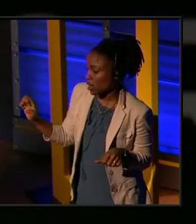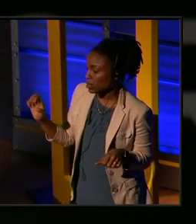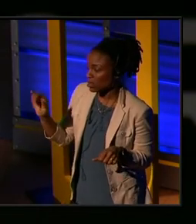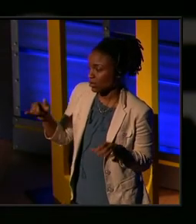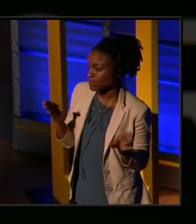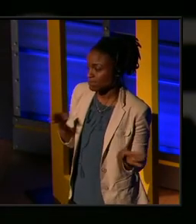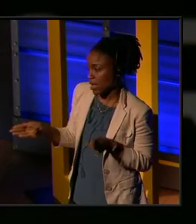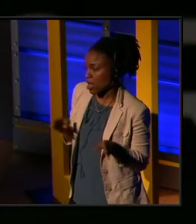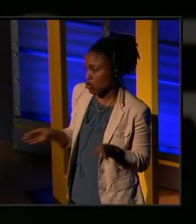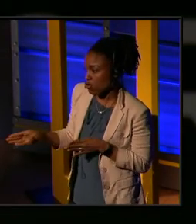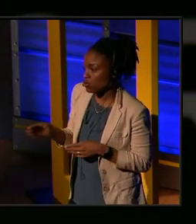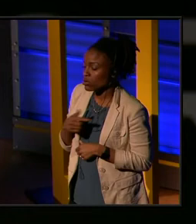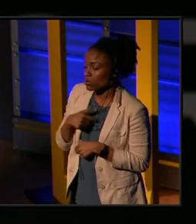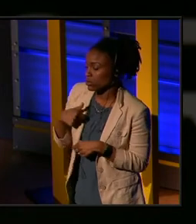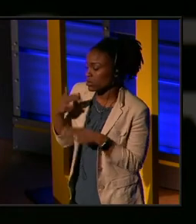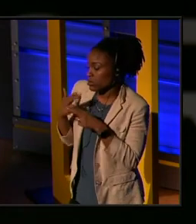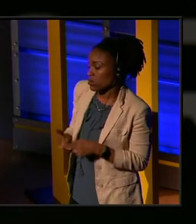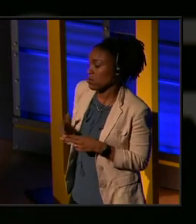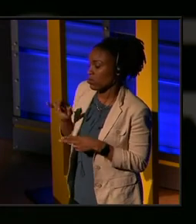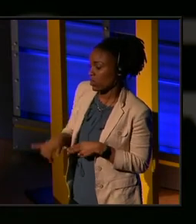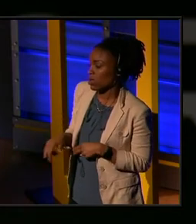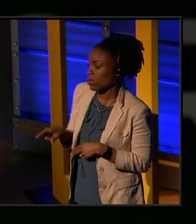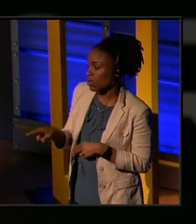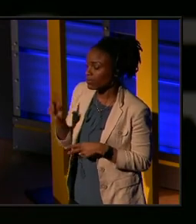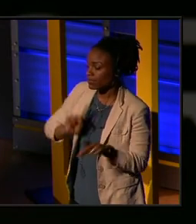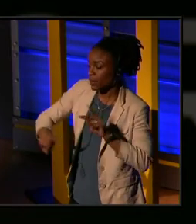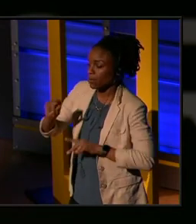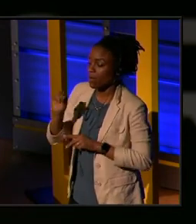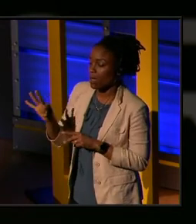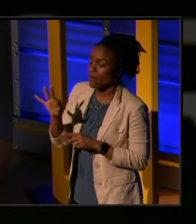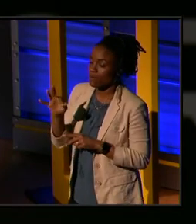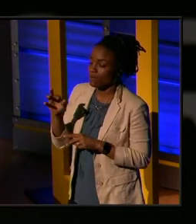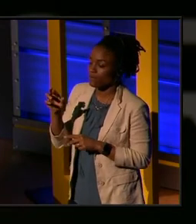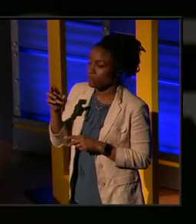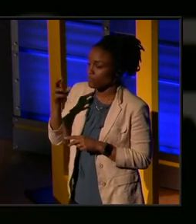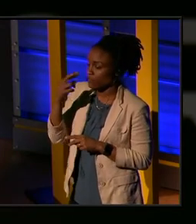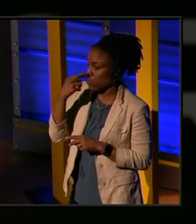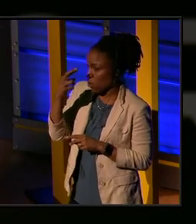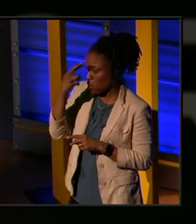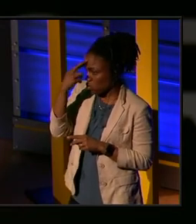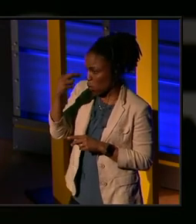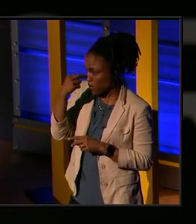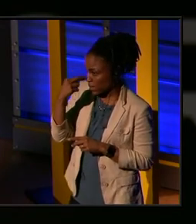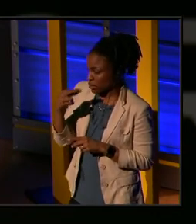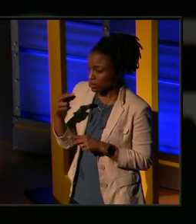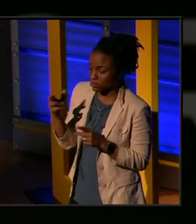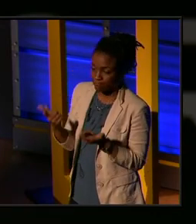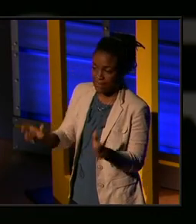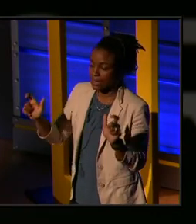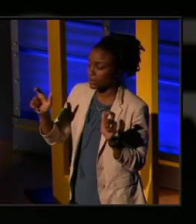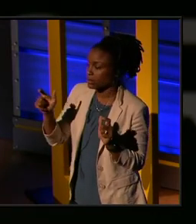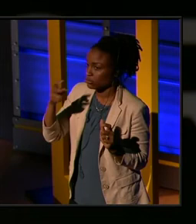you call them people of Ronan, the great serpent.